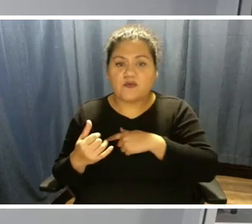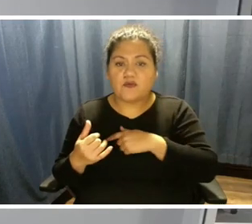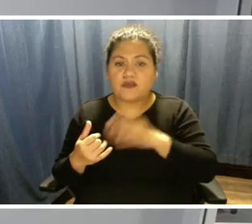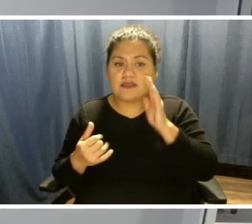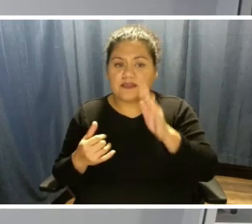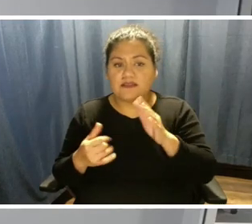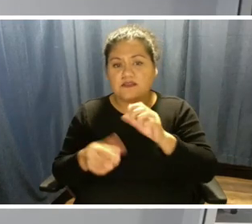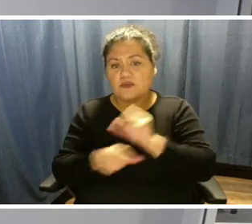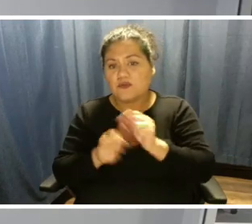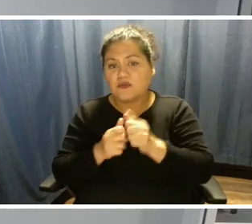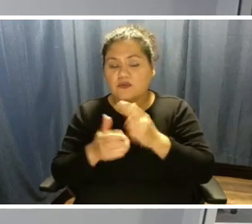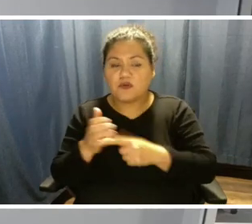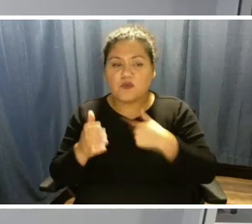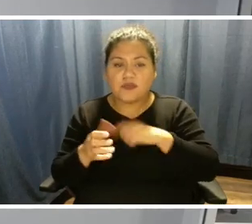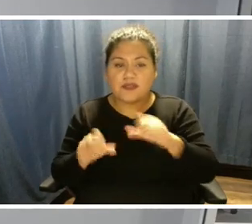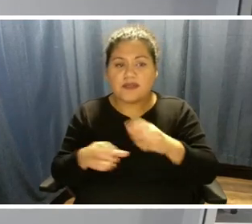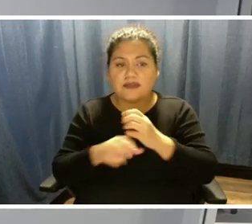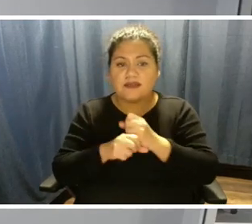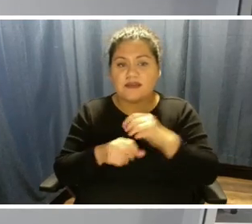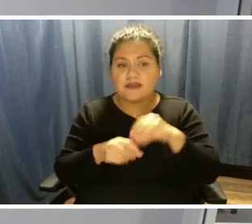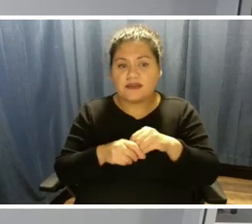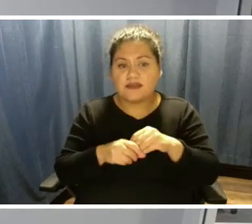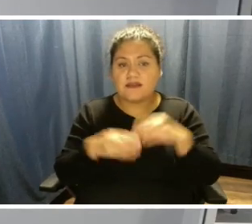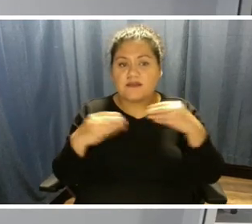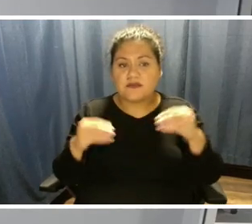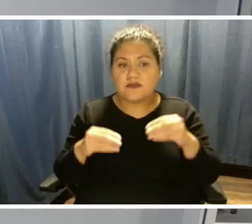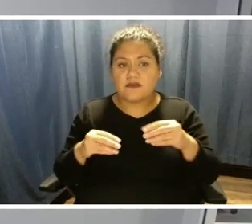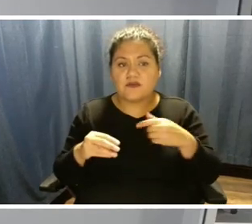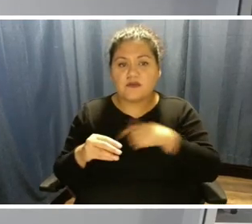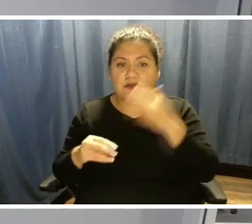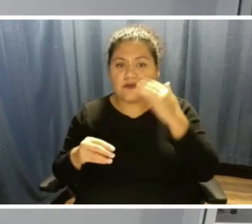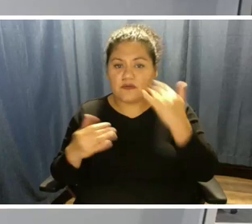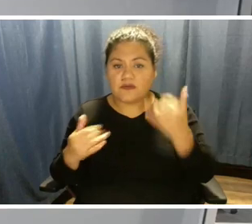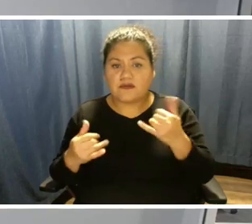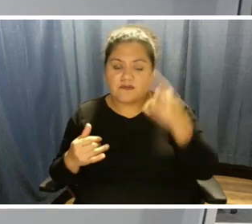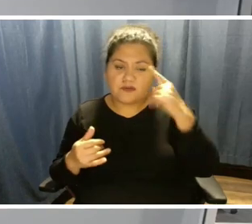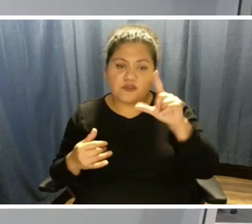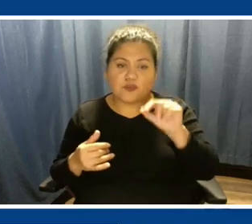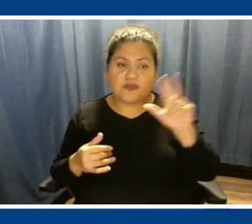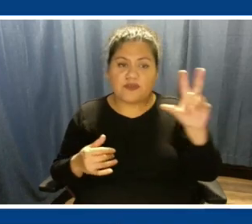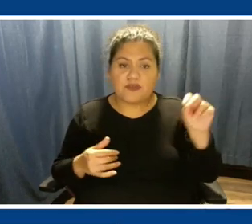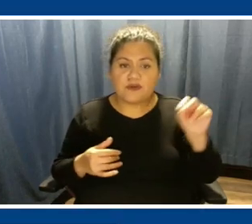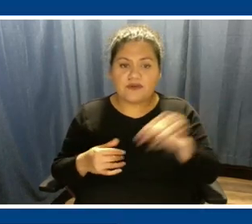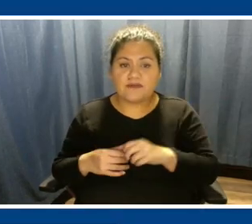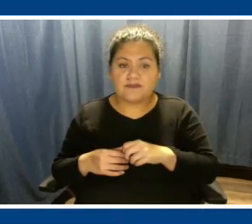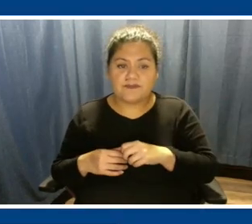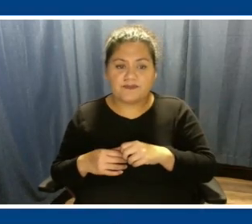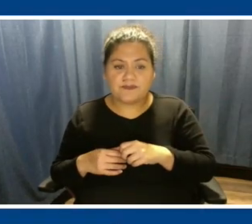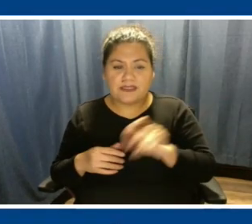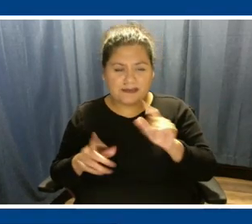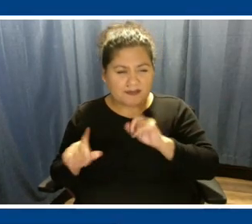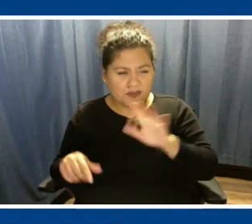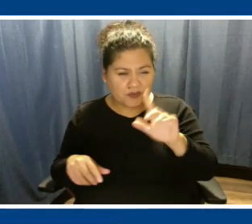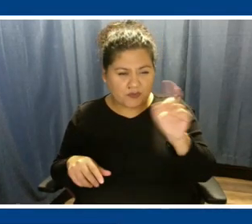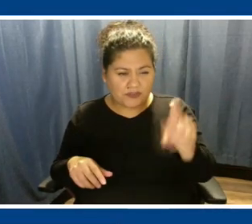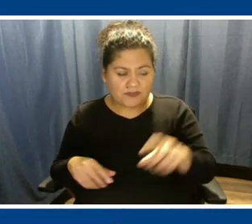we can get in the market. We know works right now to get us going for 2030. Does that answer your question?